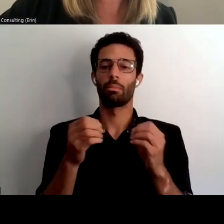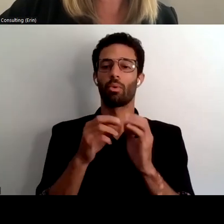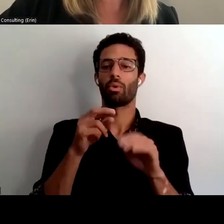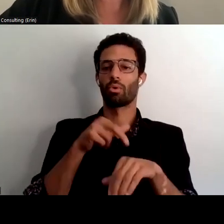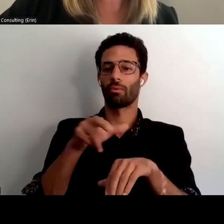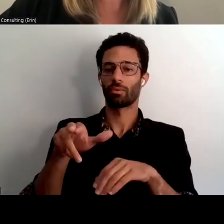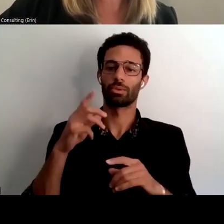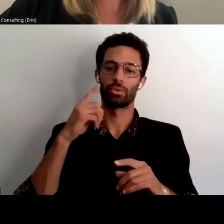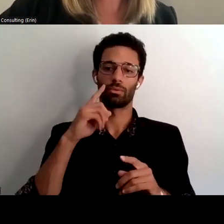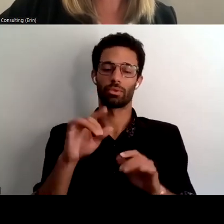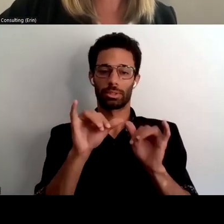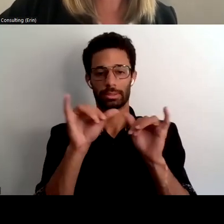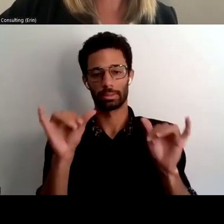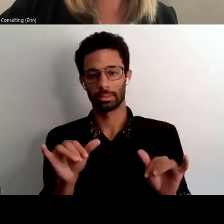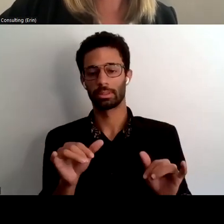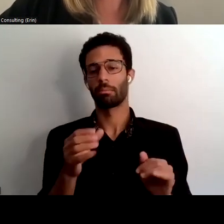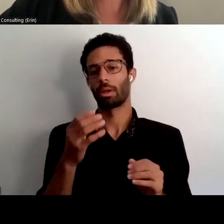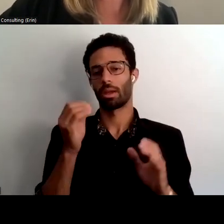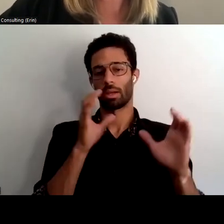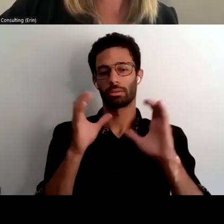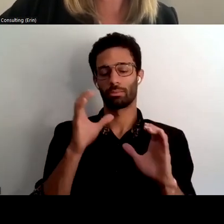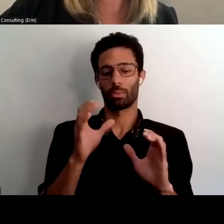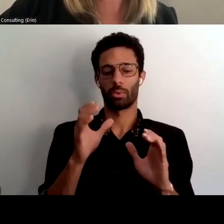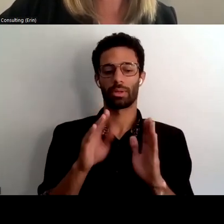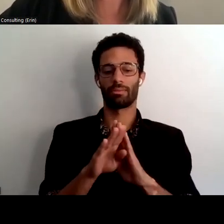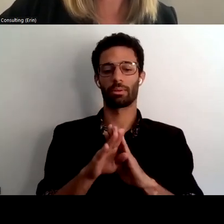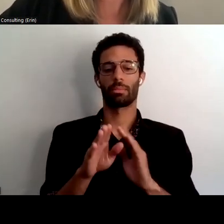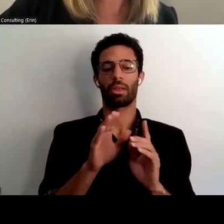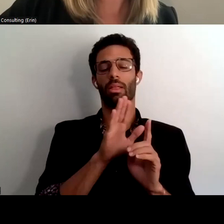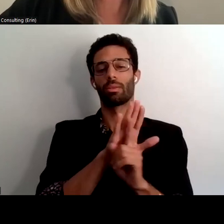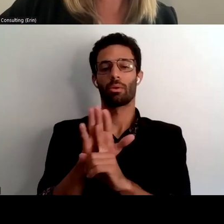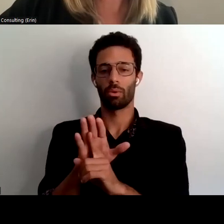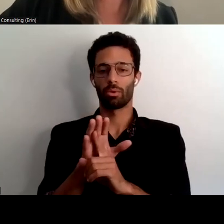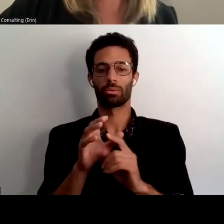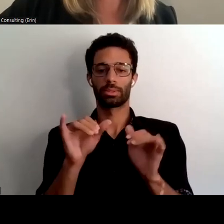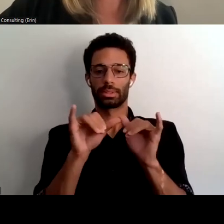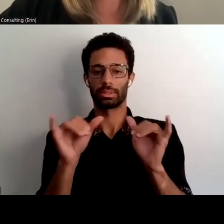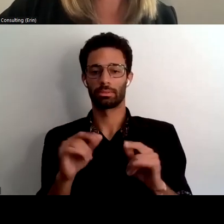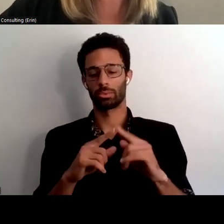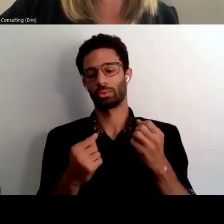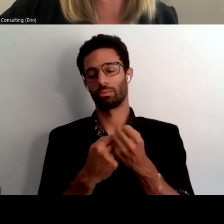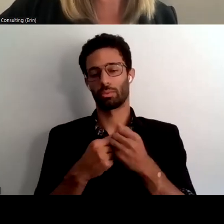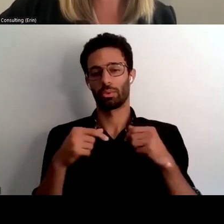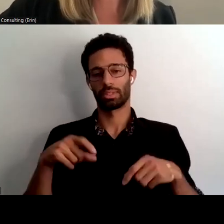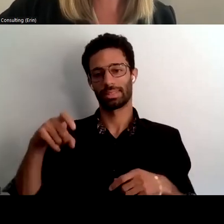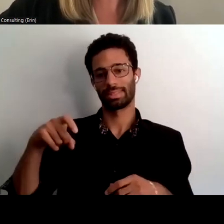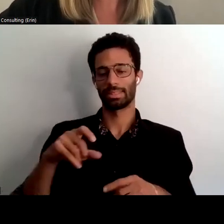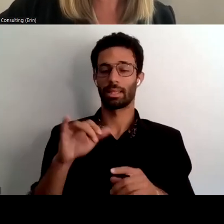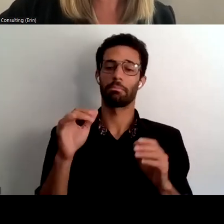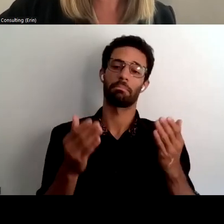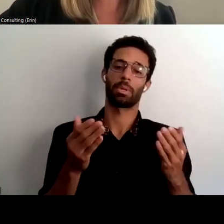systems um and even explore developing their own supportive programs to to support this need uh such as a co-housing model